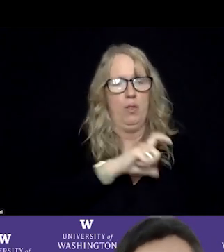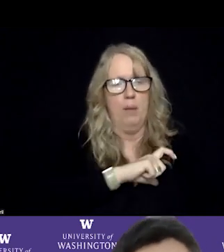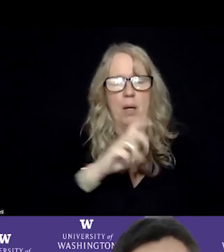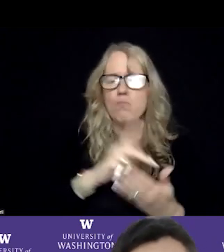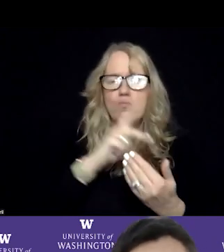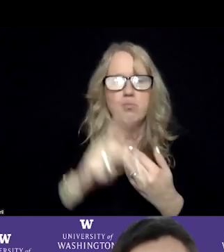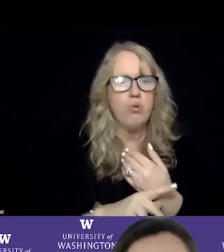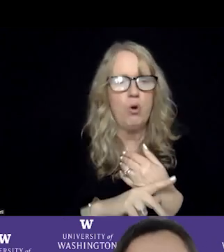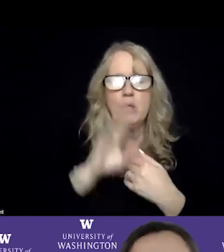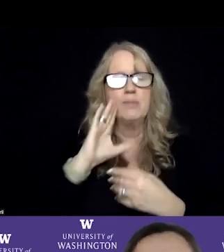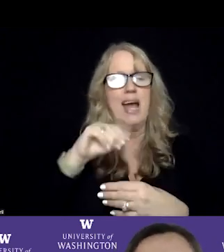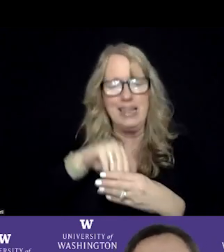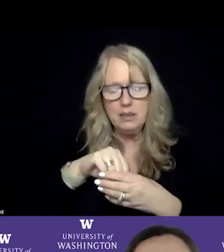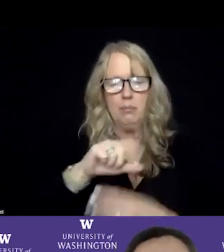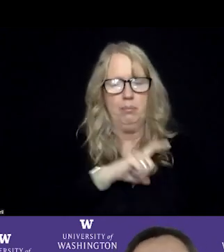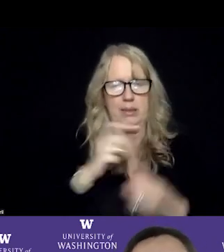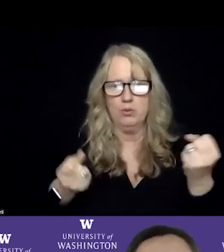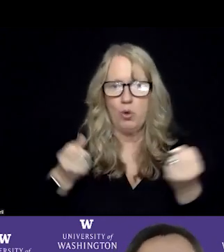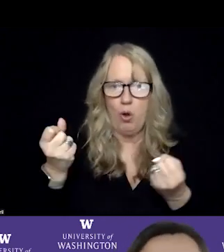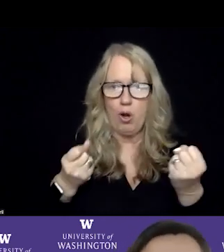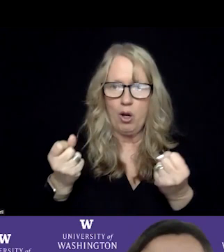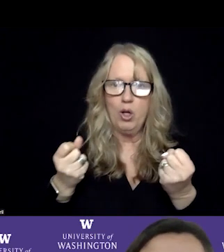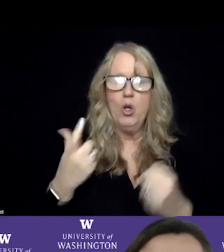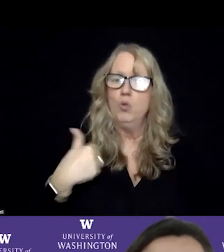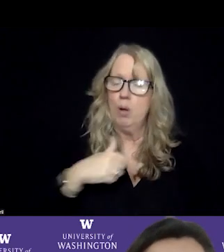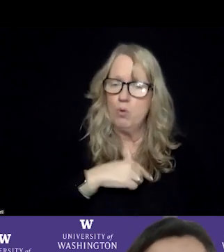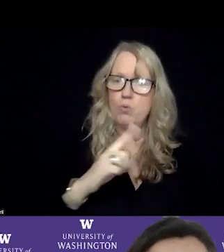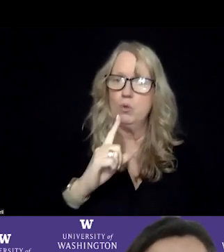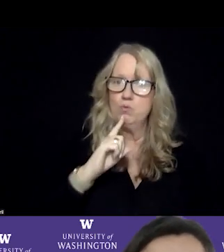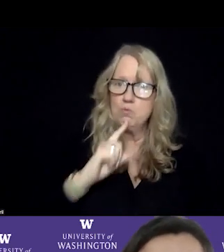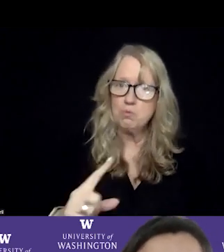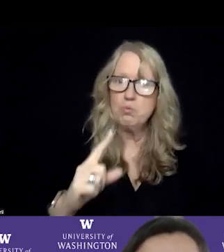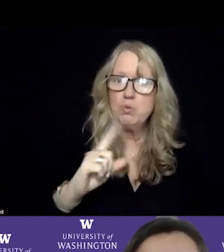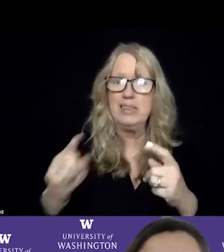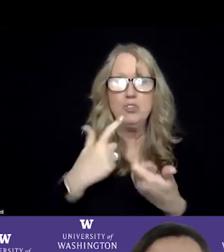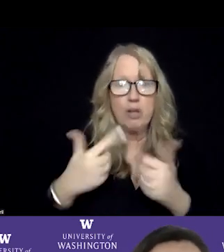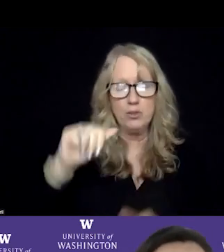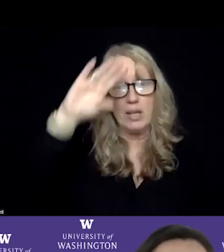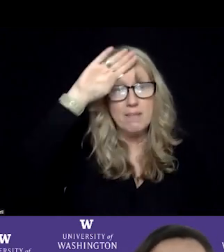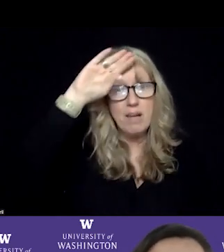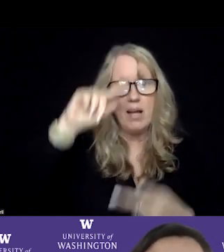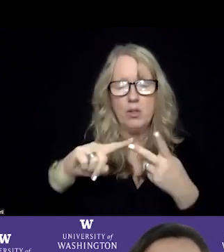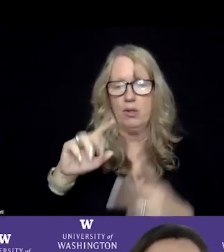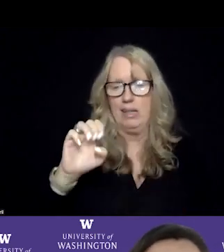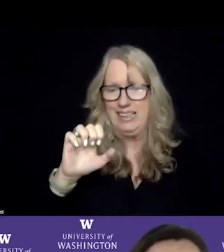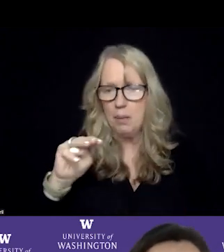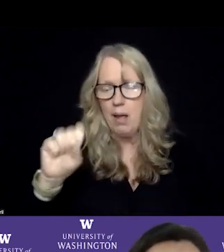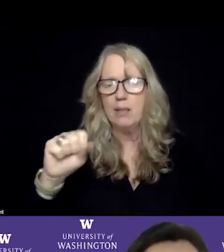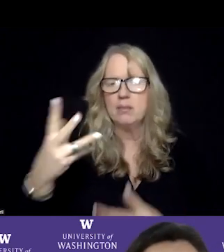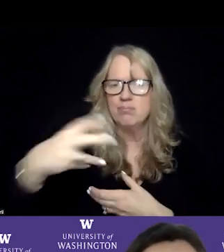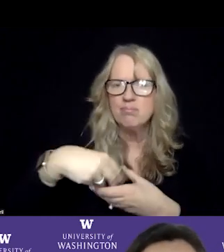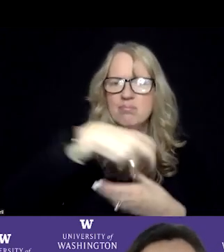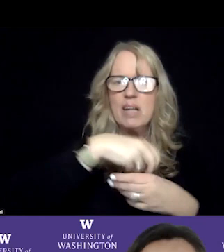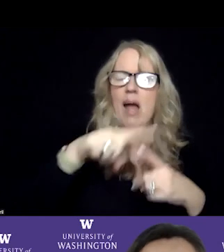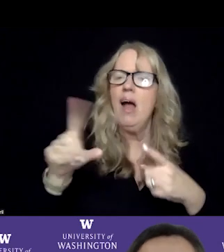don't even come in police cars. But we are really getting fire and EMS engaged and a whole bunch of different kinds of human service